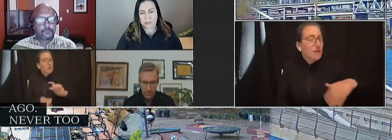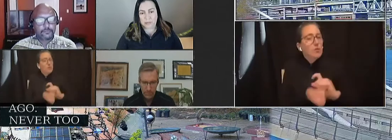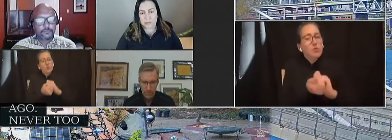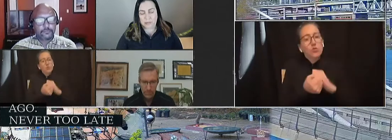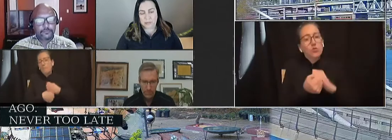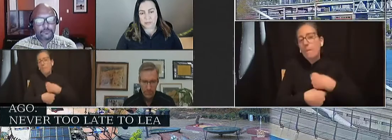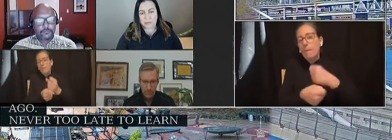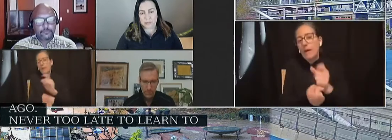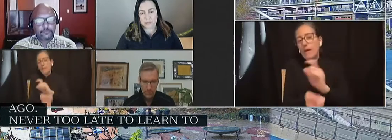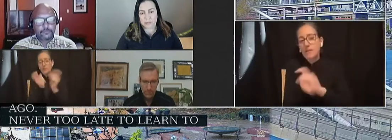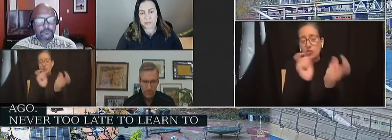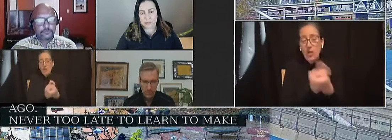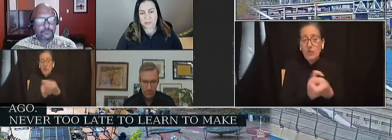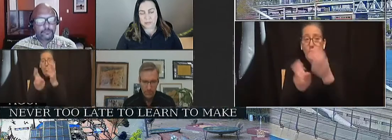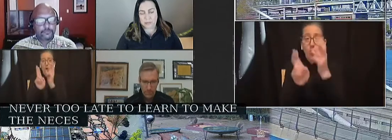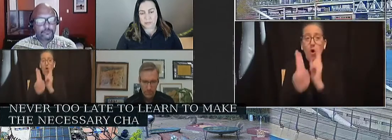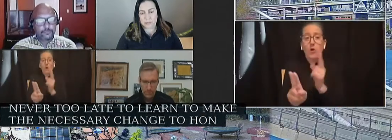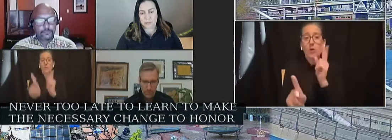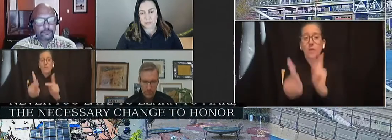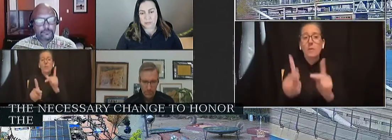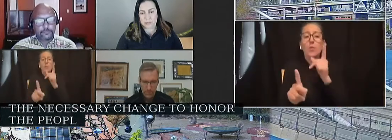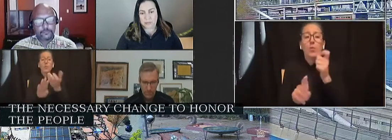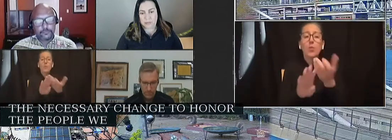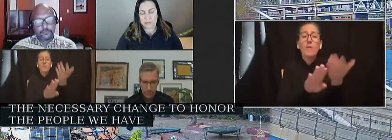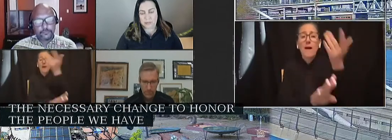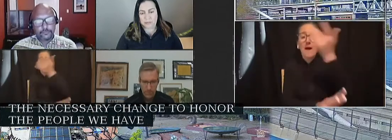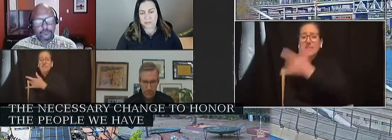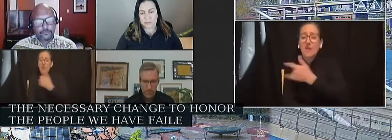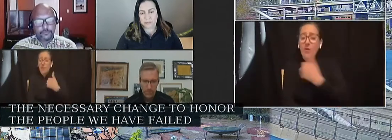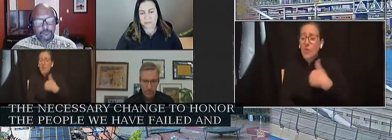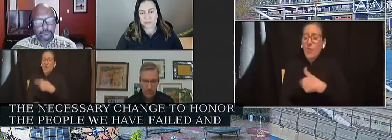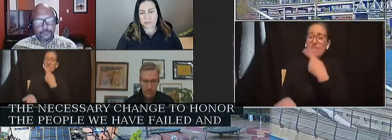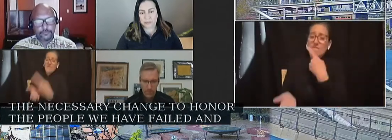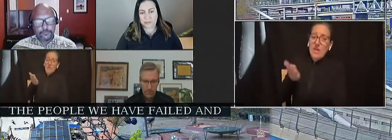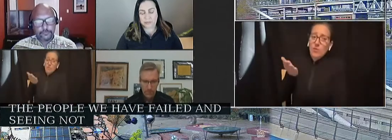we have failed and say not one more. Thank you very much.